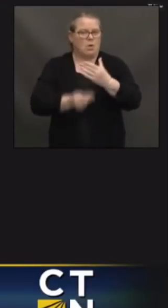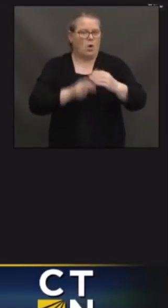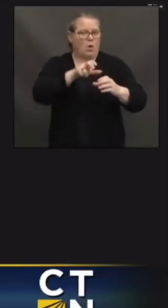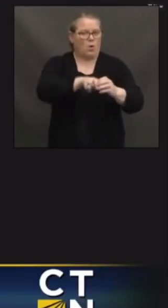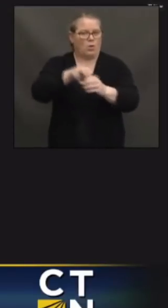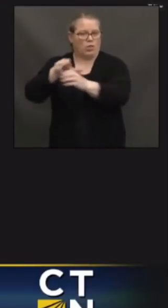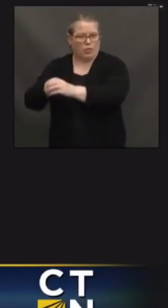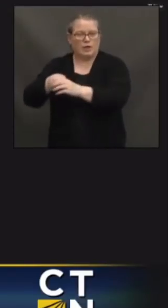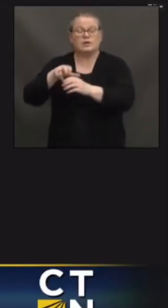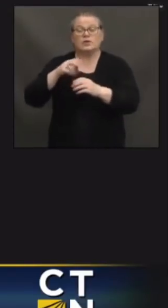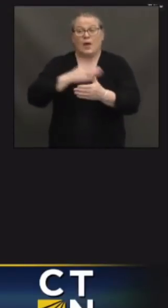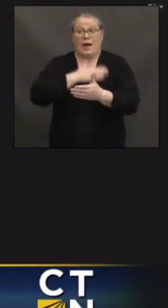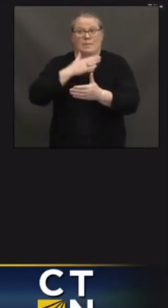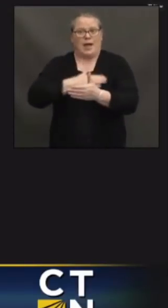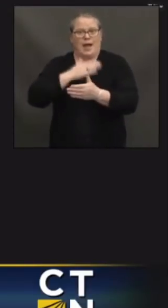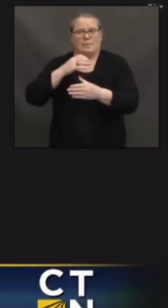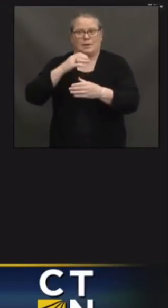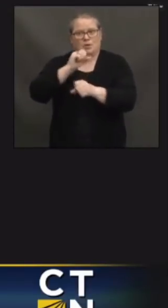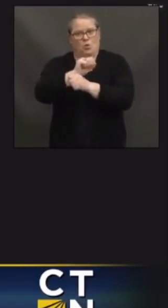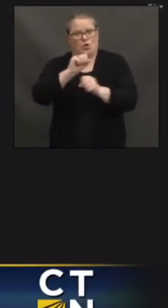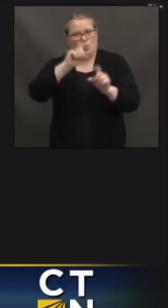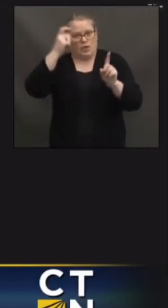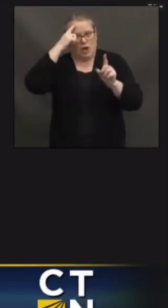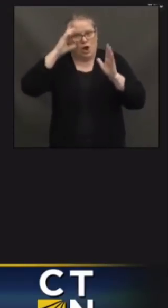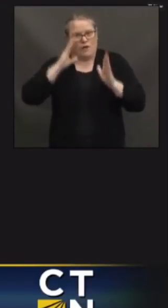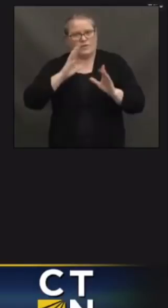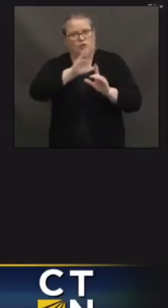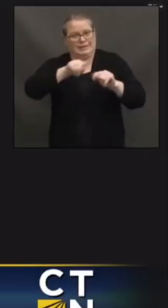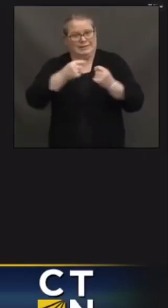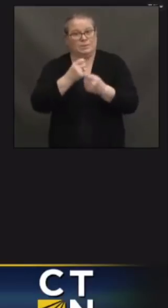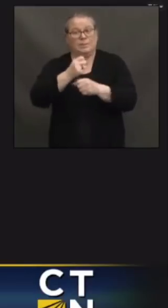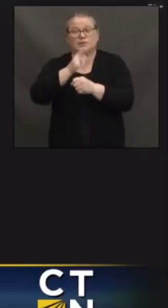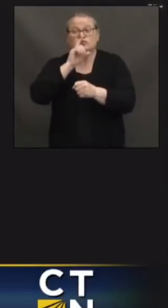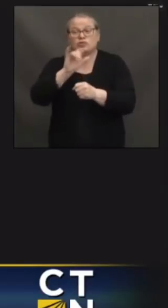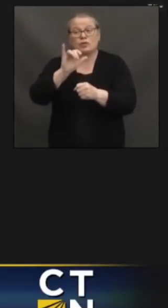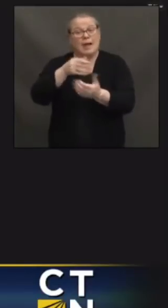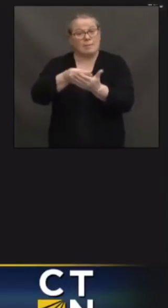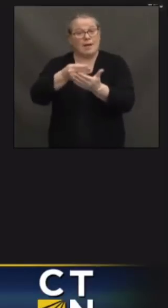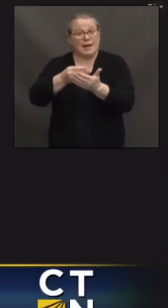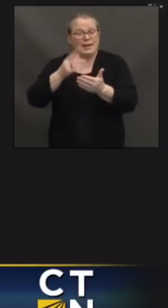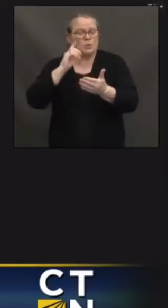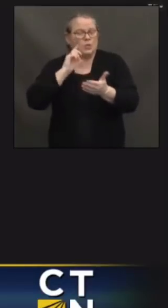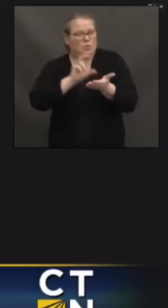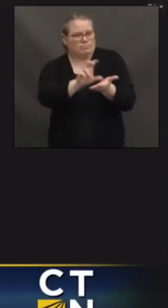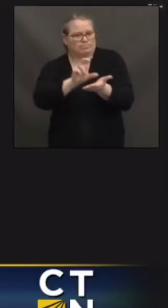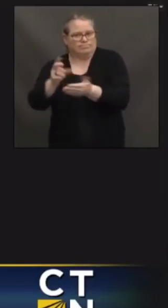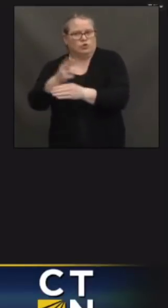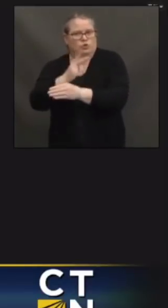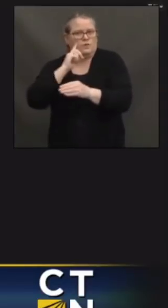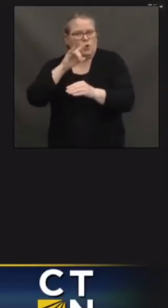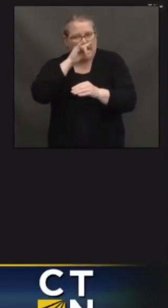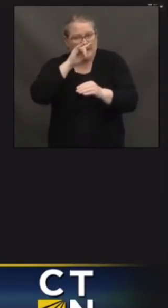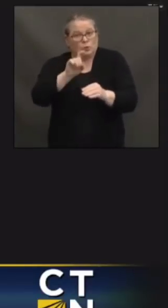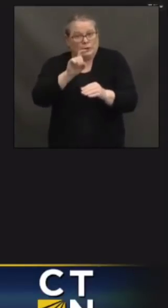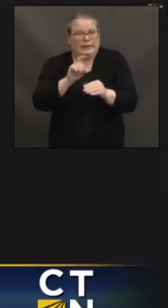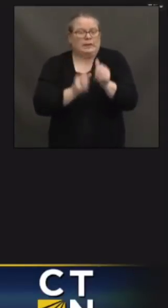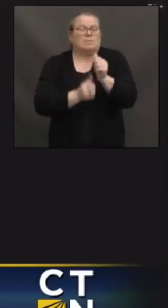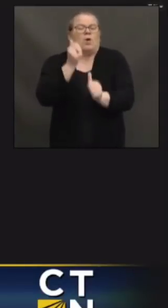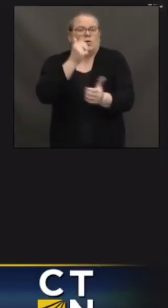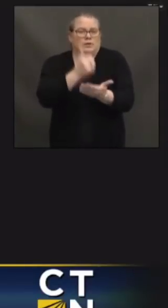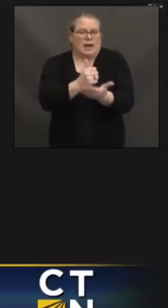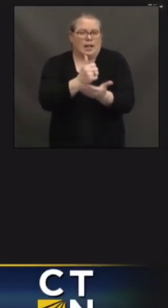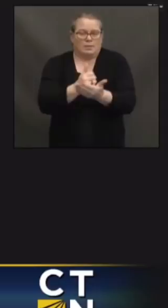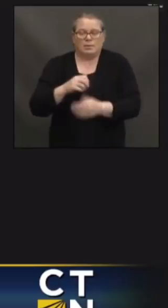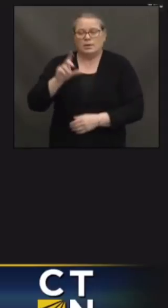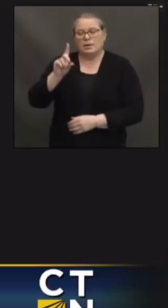on making sure those dollars land on the ground in a way that helps the kids who need the help the most. Thanks to my colleague, Dick Blumenthal,